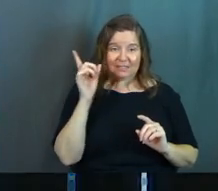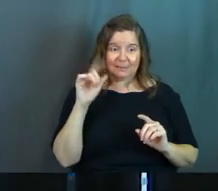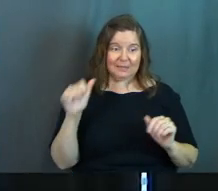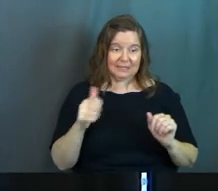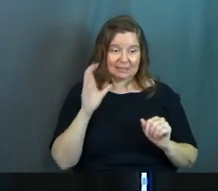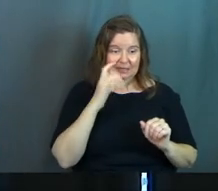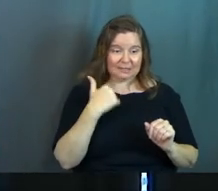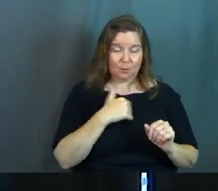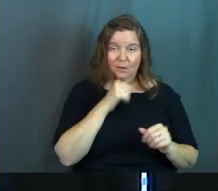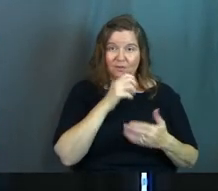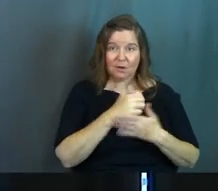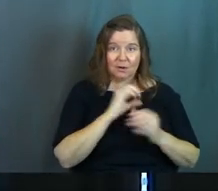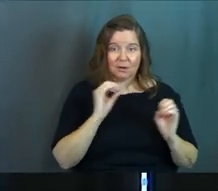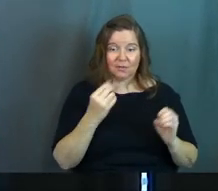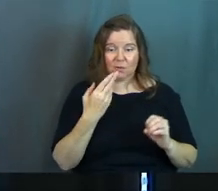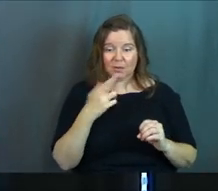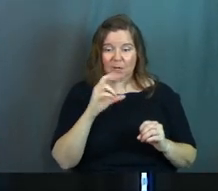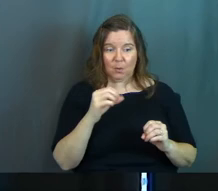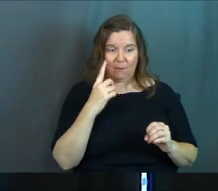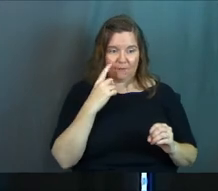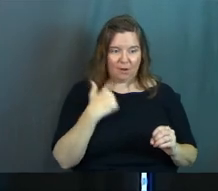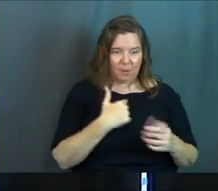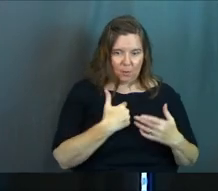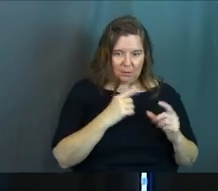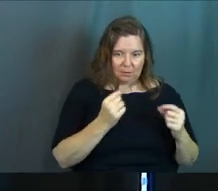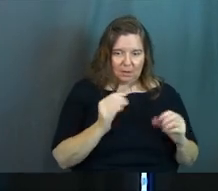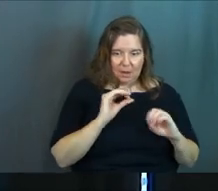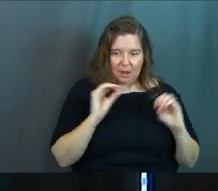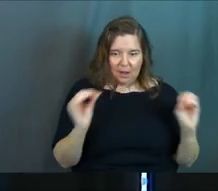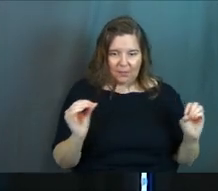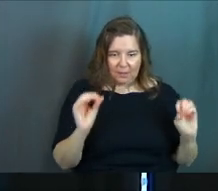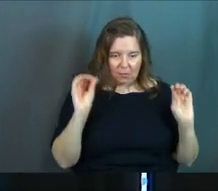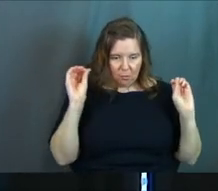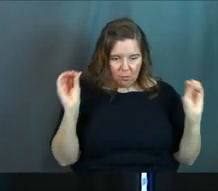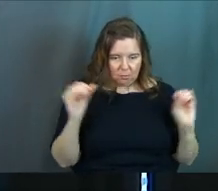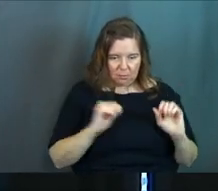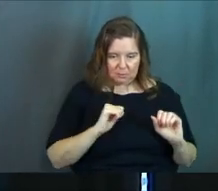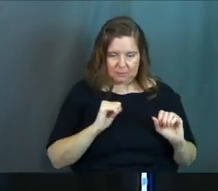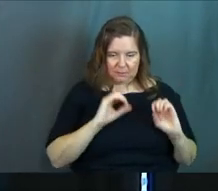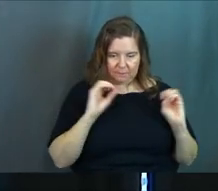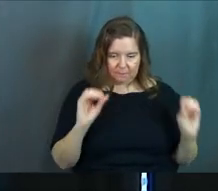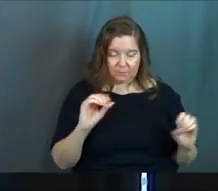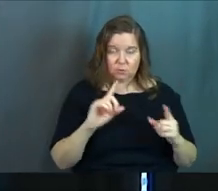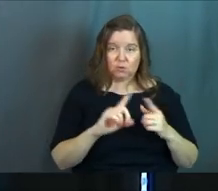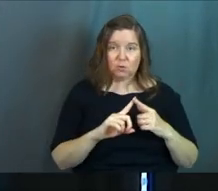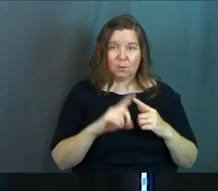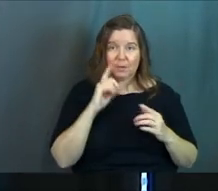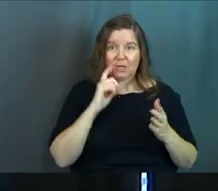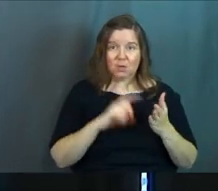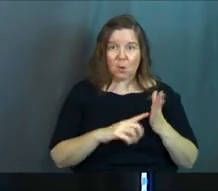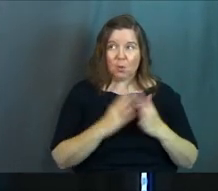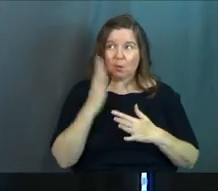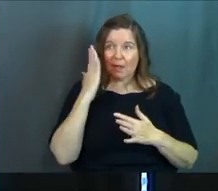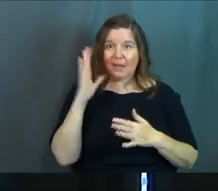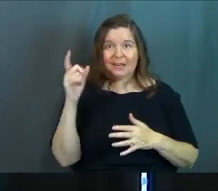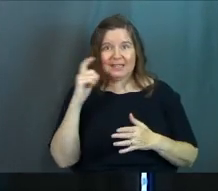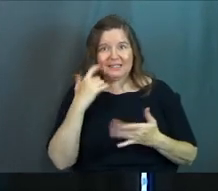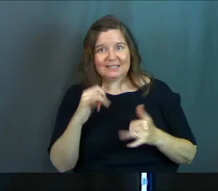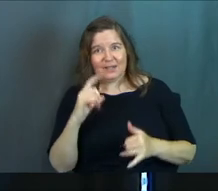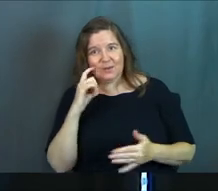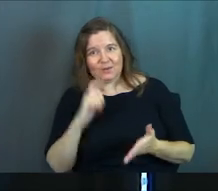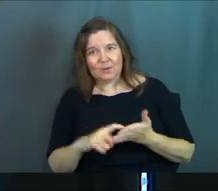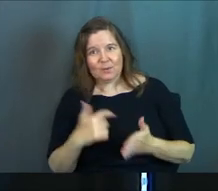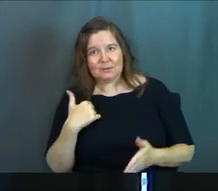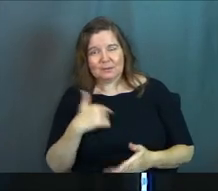When we haven't earned it and there's been no hero montage, we've done nothing at all to even be noticed by God. He notices